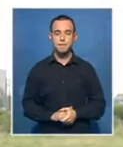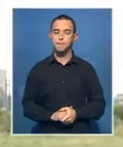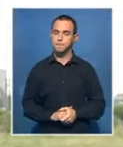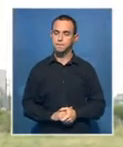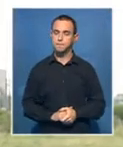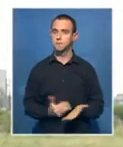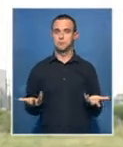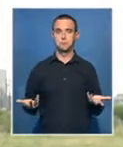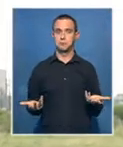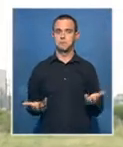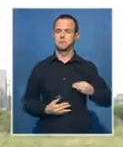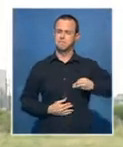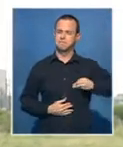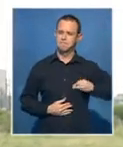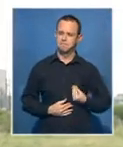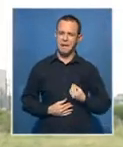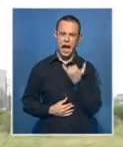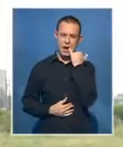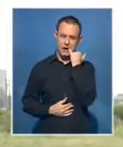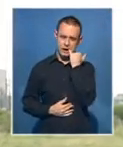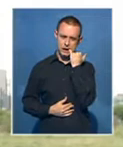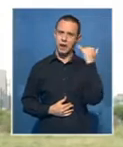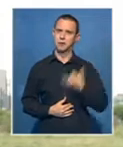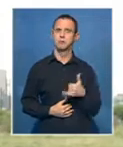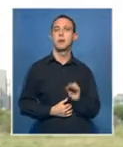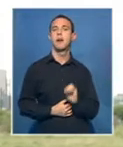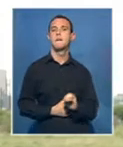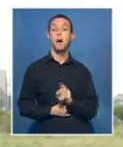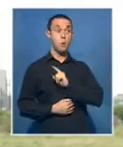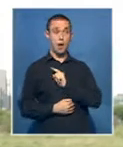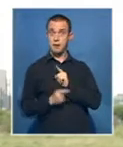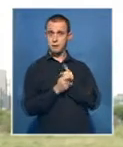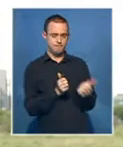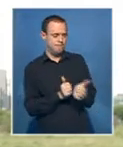We are not yet relieved from this matter because those who died were our colleagues.